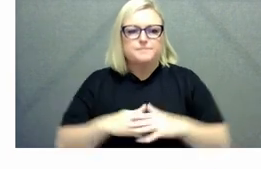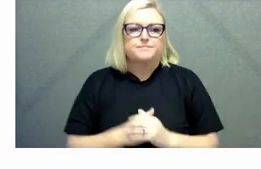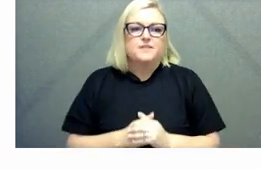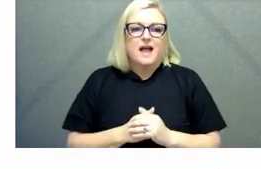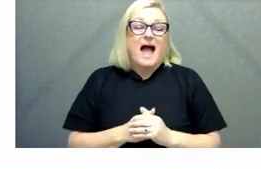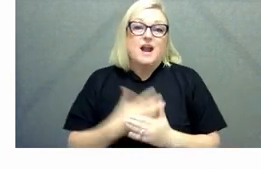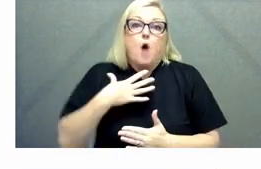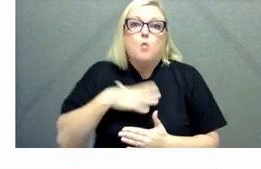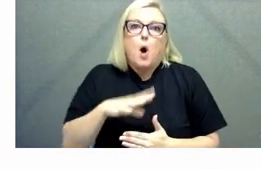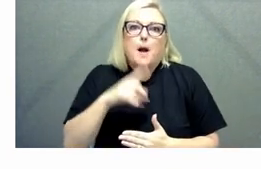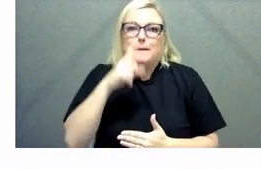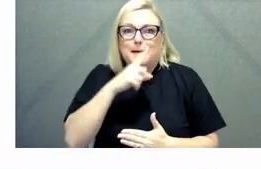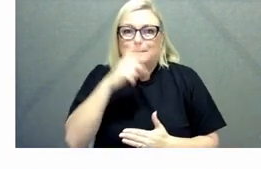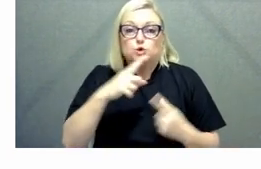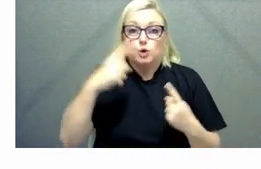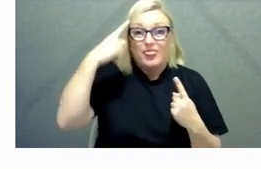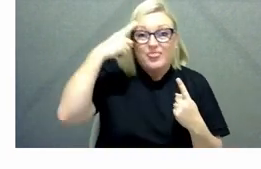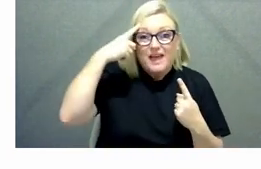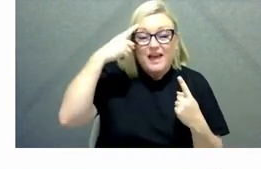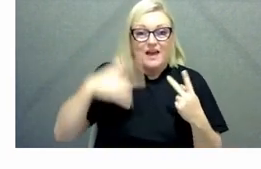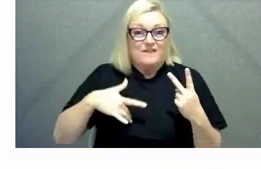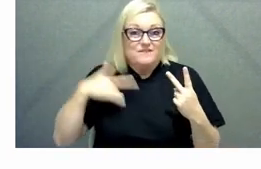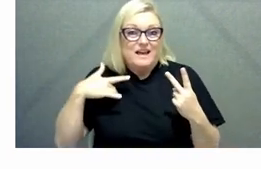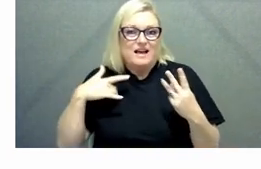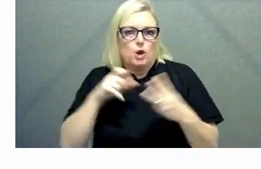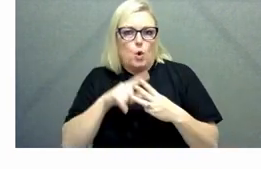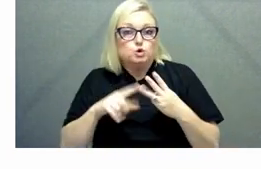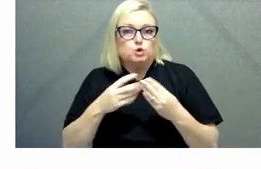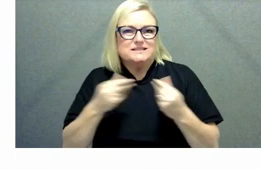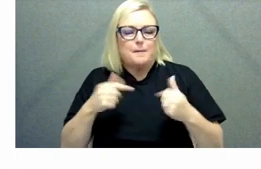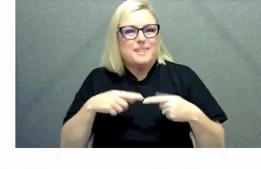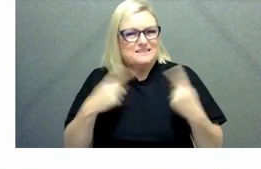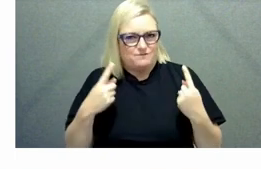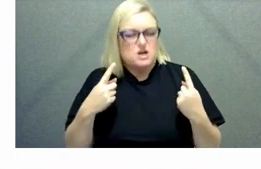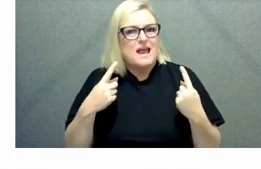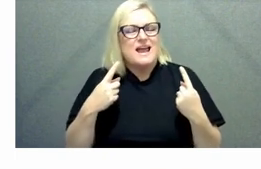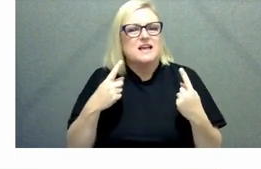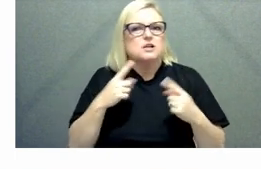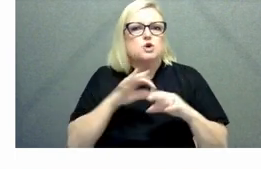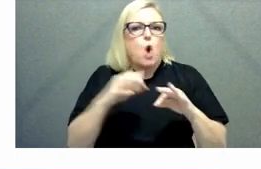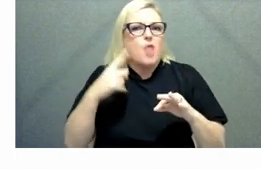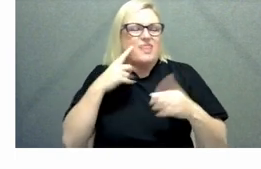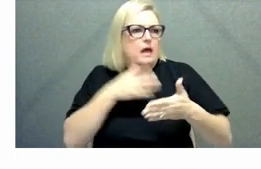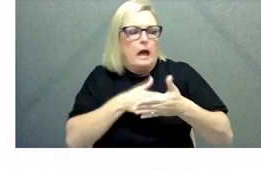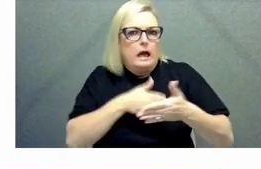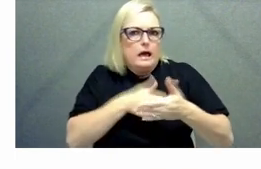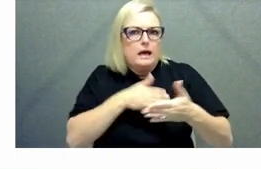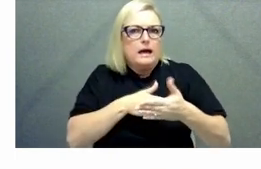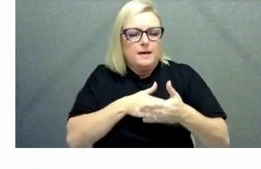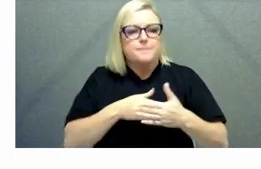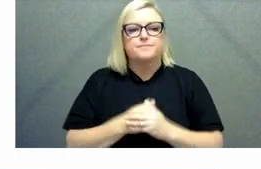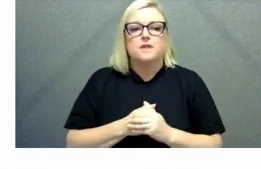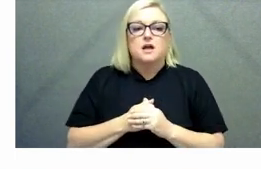feel or do something differently as a result I think the work that the APSC has done on professions and on